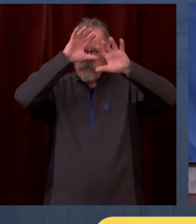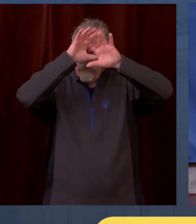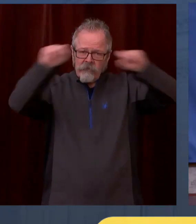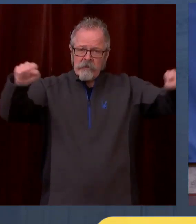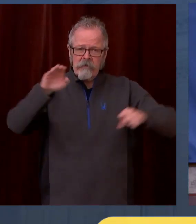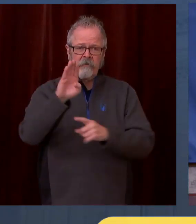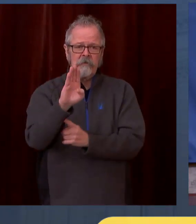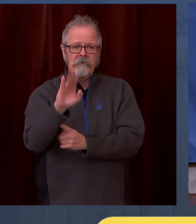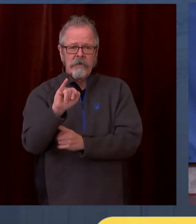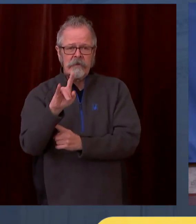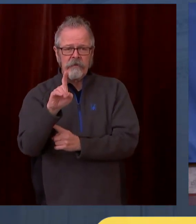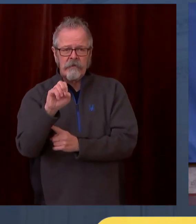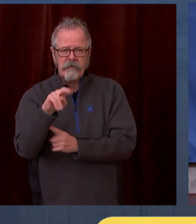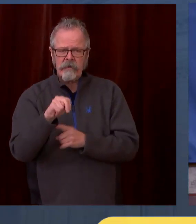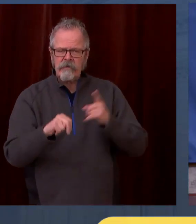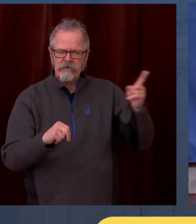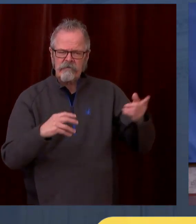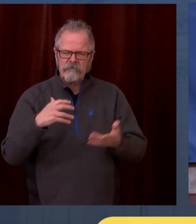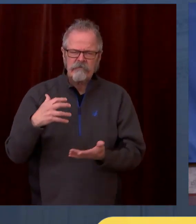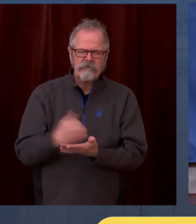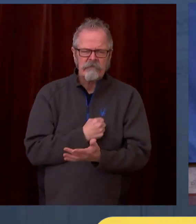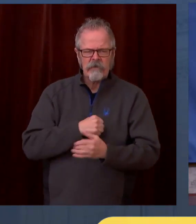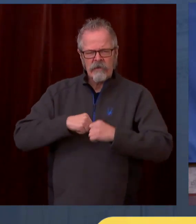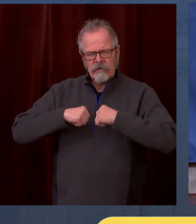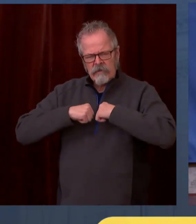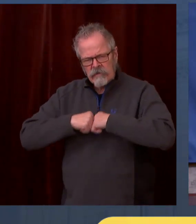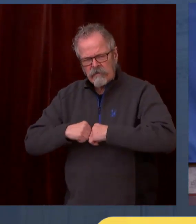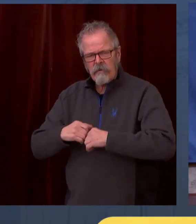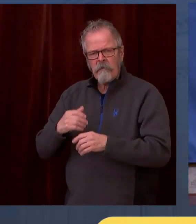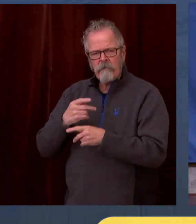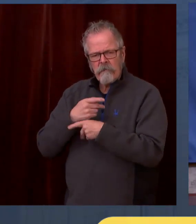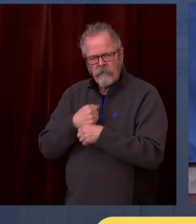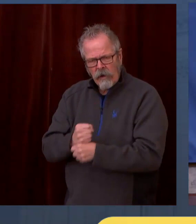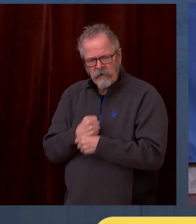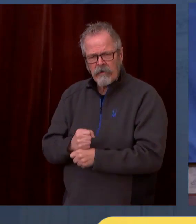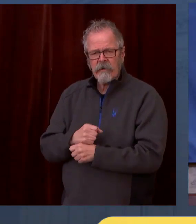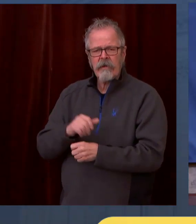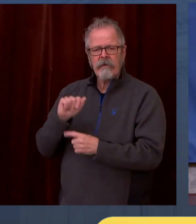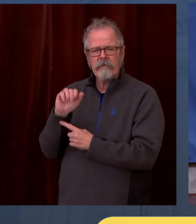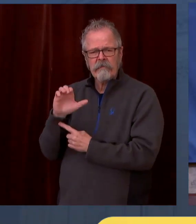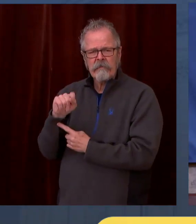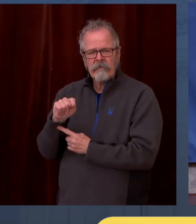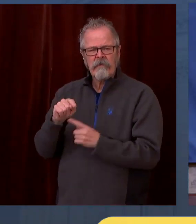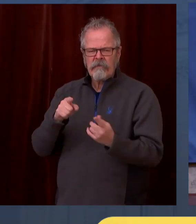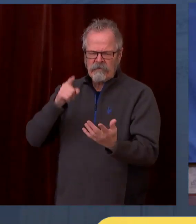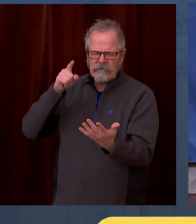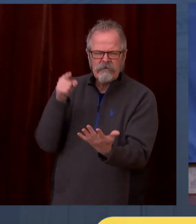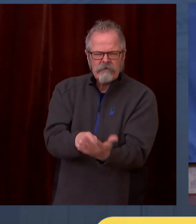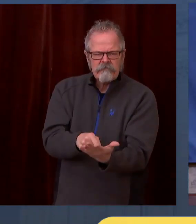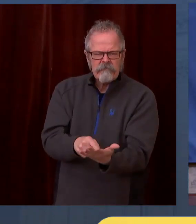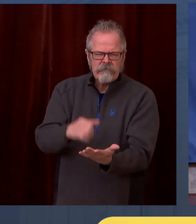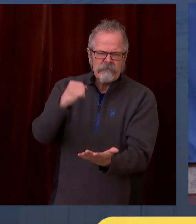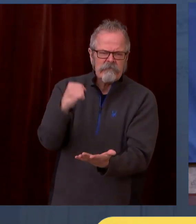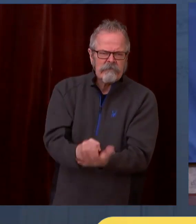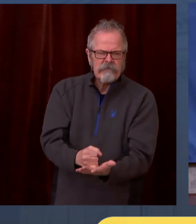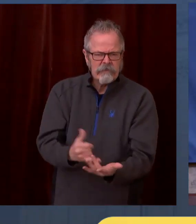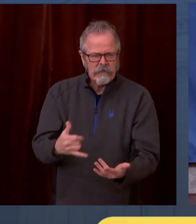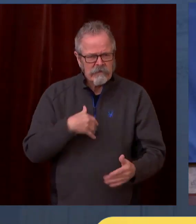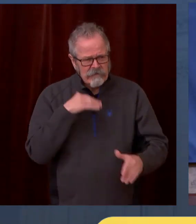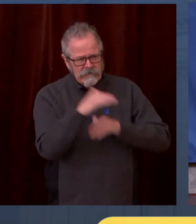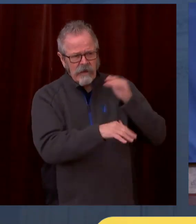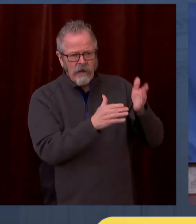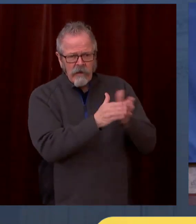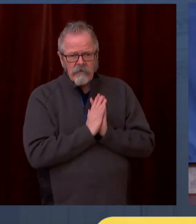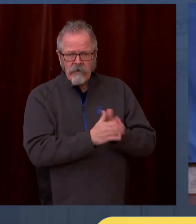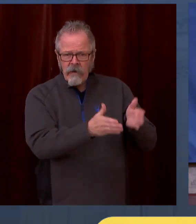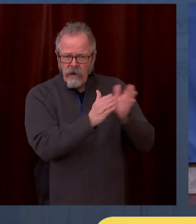committed enough to the health of Washingtonians to use that act, something I've been advocating for over a year. I also